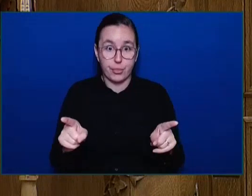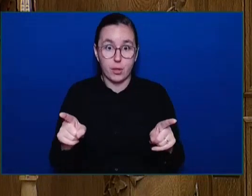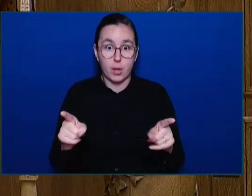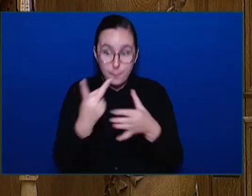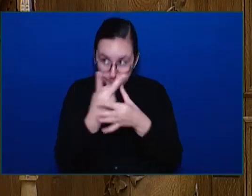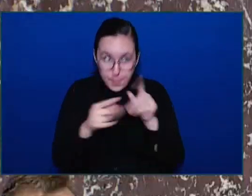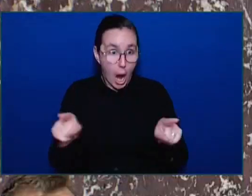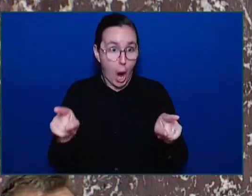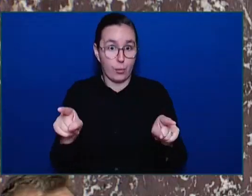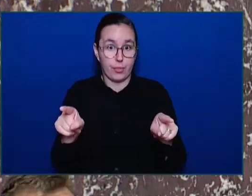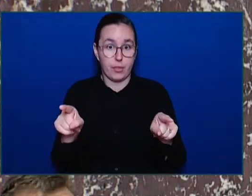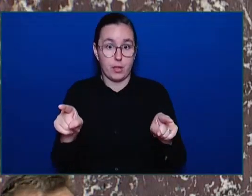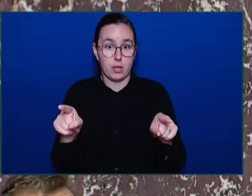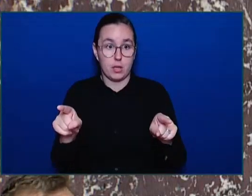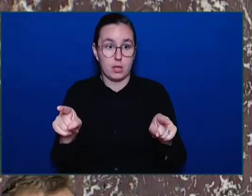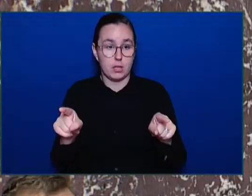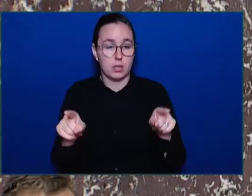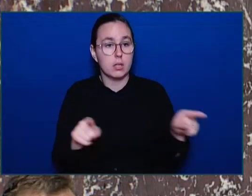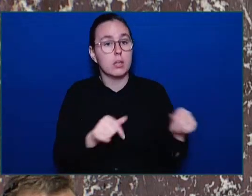Mr. Speaker,